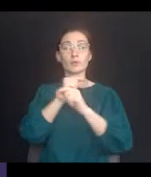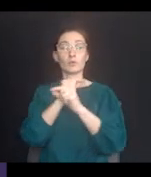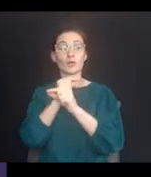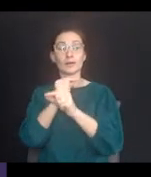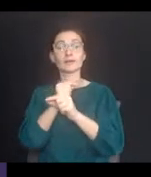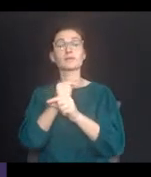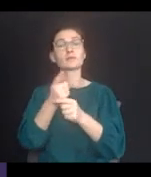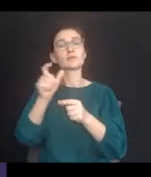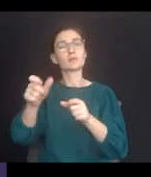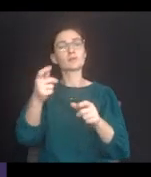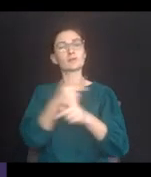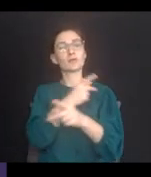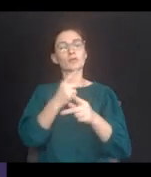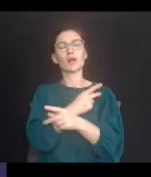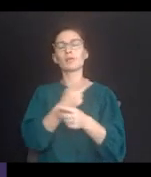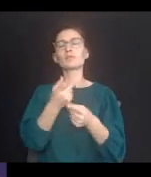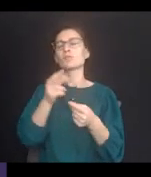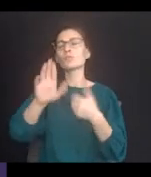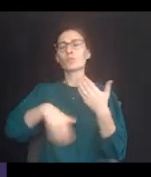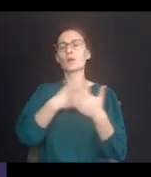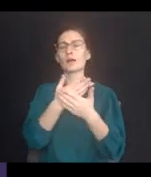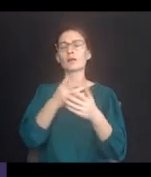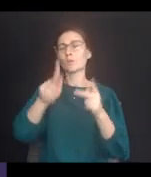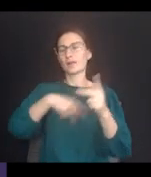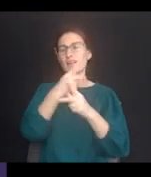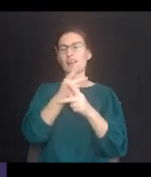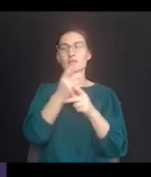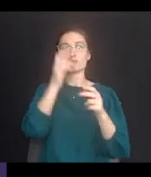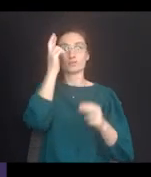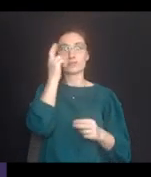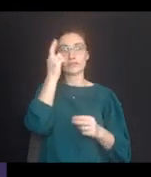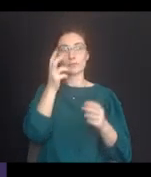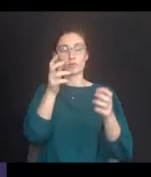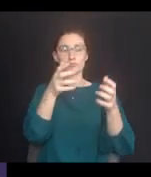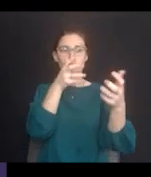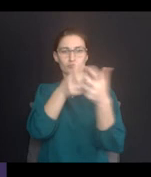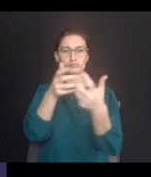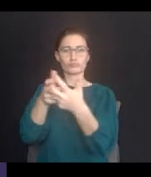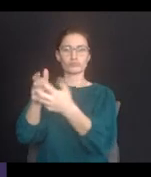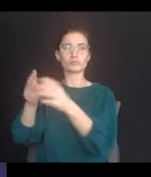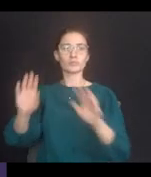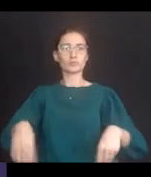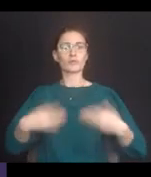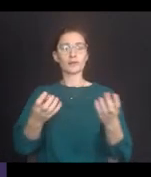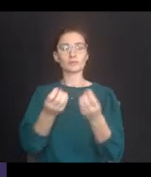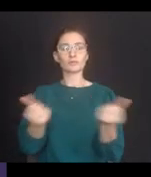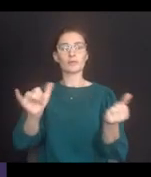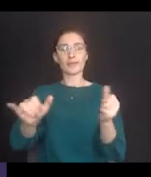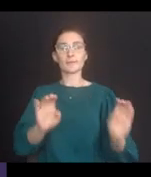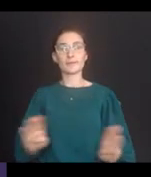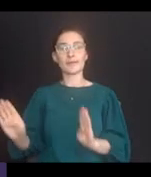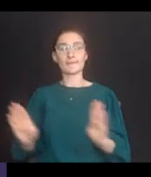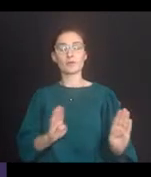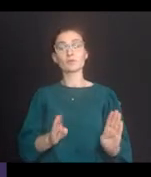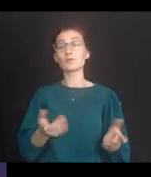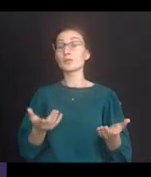individualized determination on what reasonable combinations may be implemented to mitigate the child's behavior, including but not limited to an